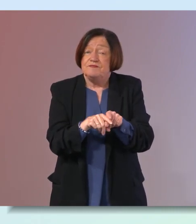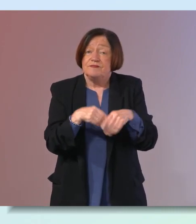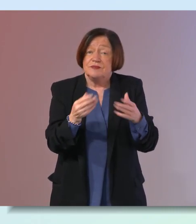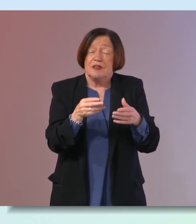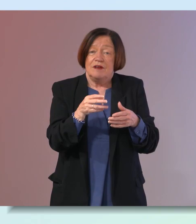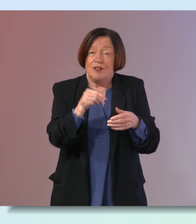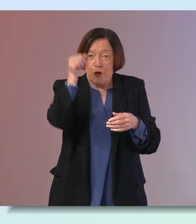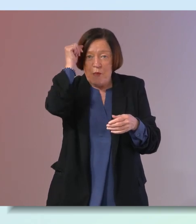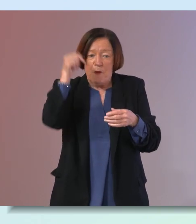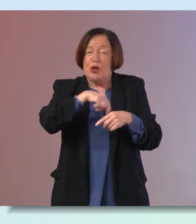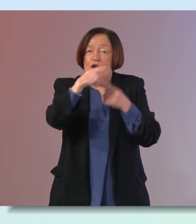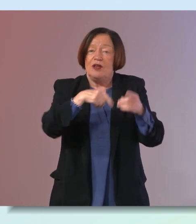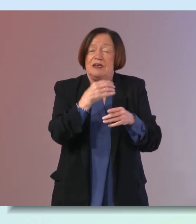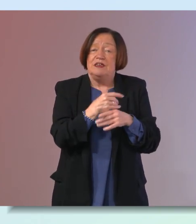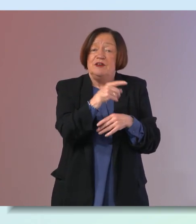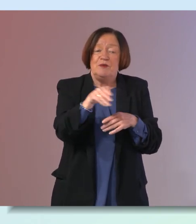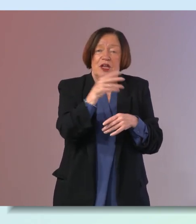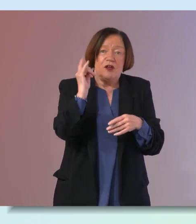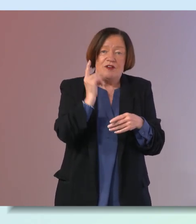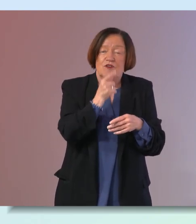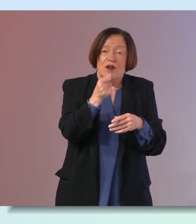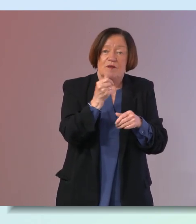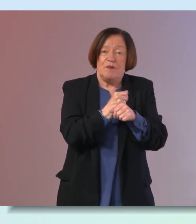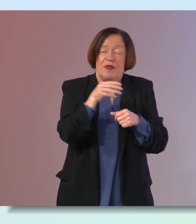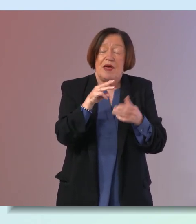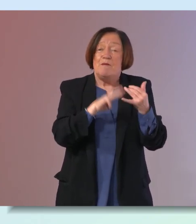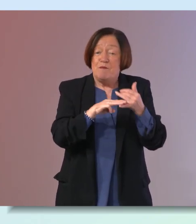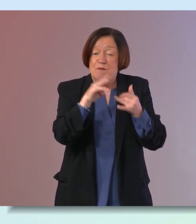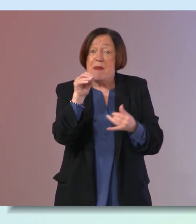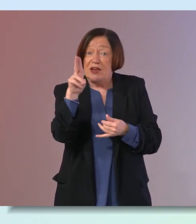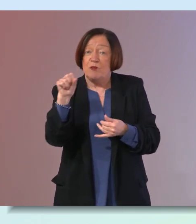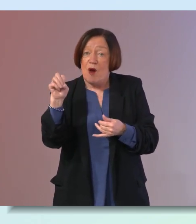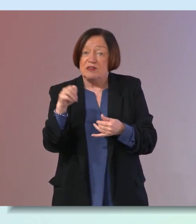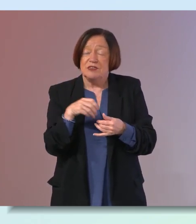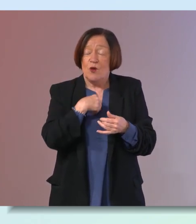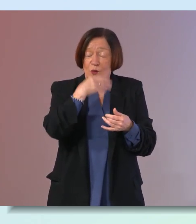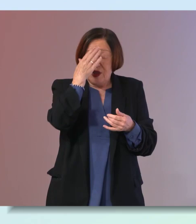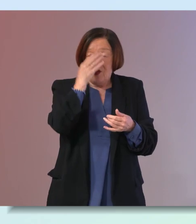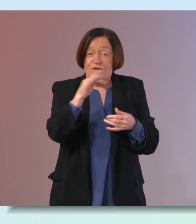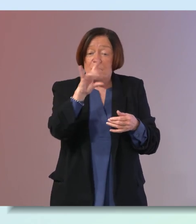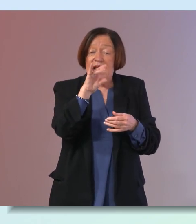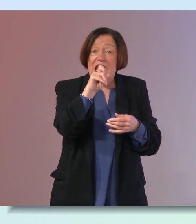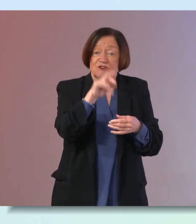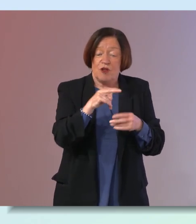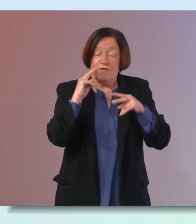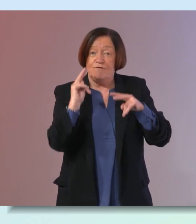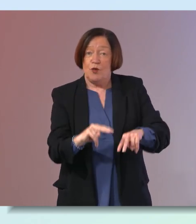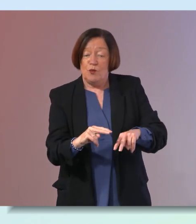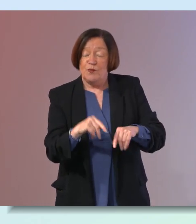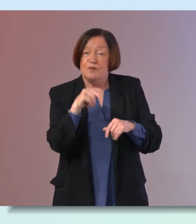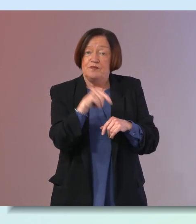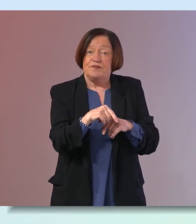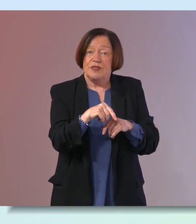popular around you hear people talking about it in regards to menopause as well but we know that from cholesterol point of view including